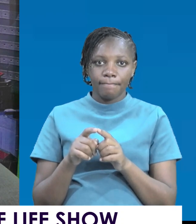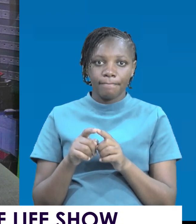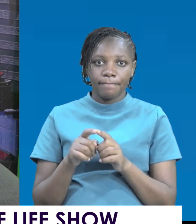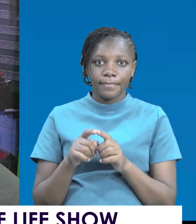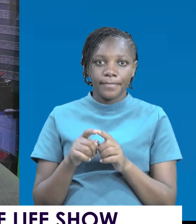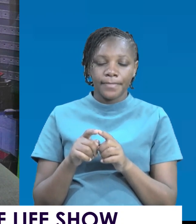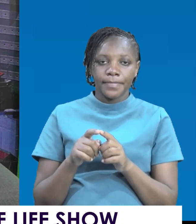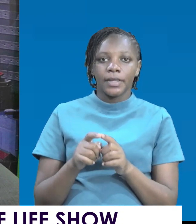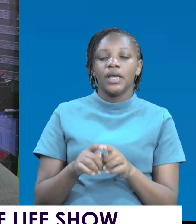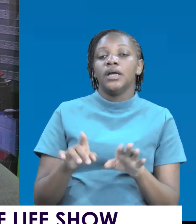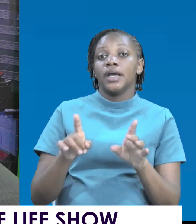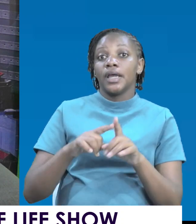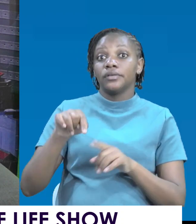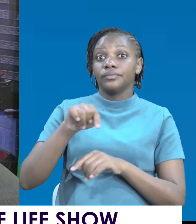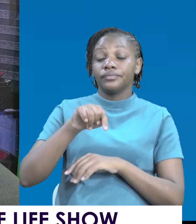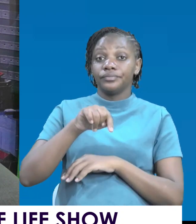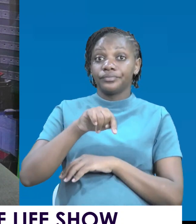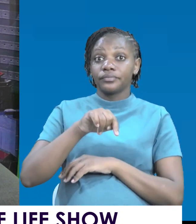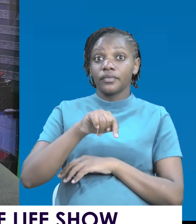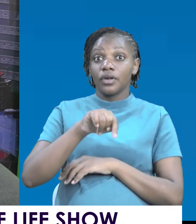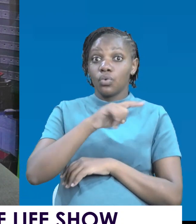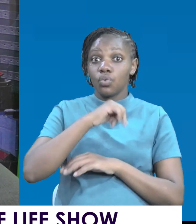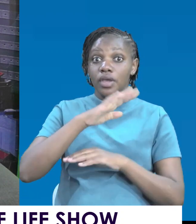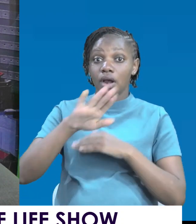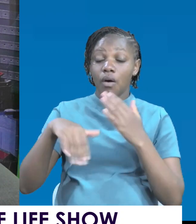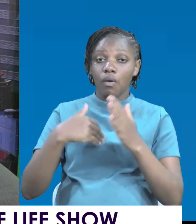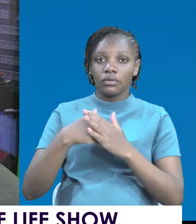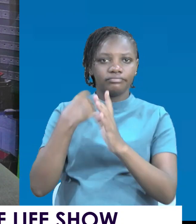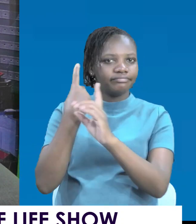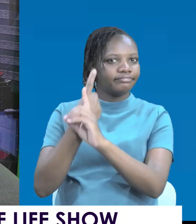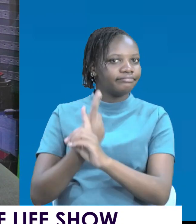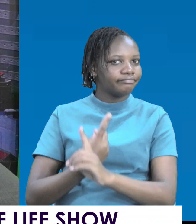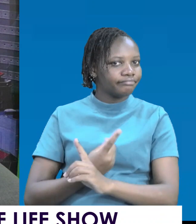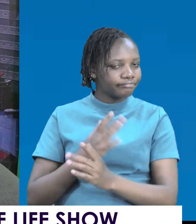are. And we are all on different journeys.